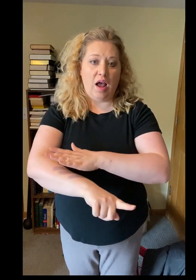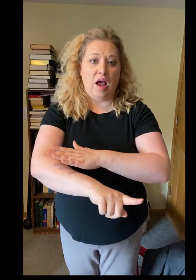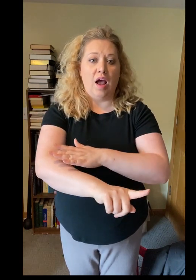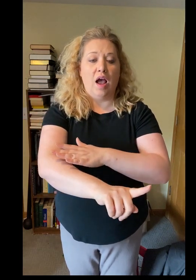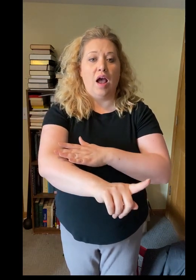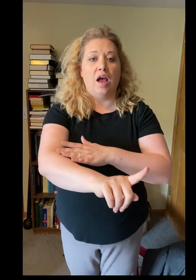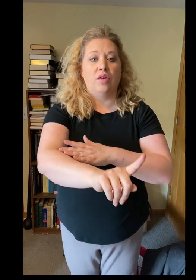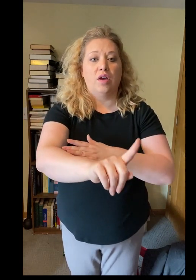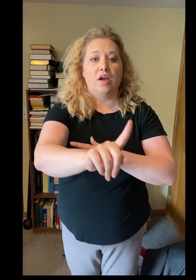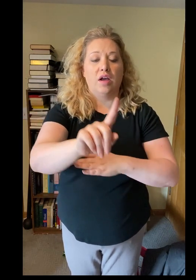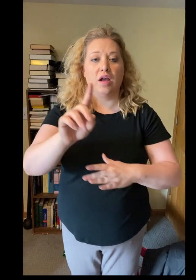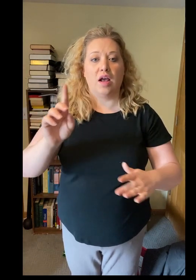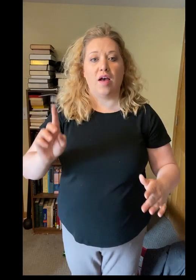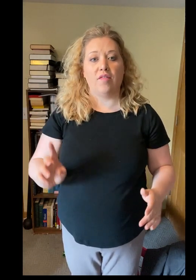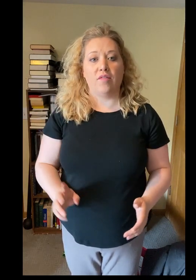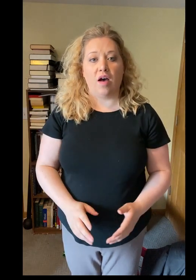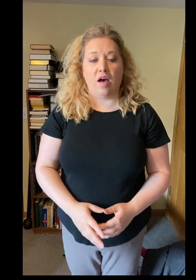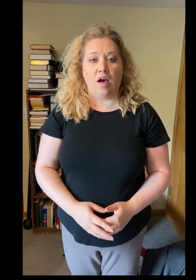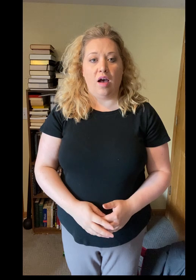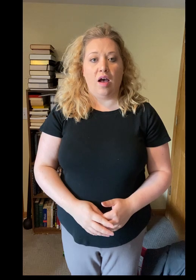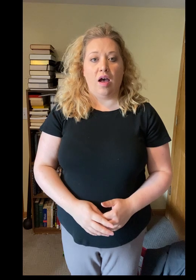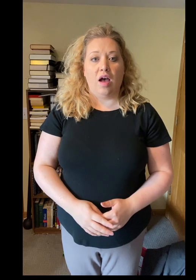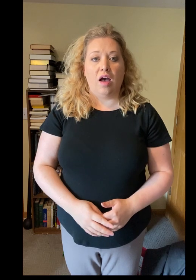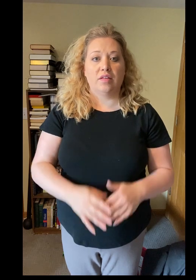sacrificed.